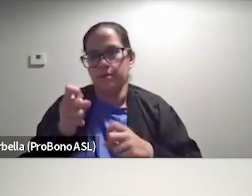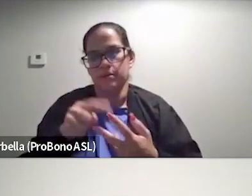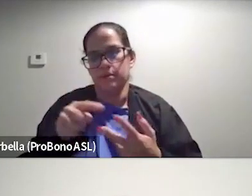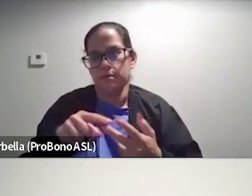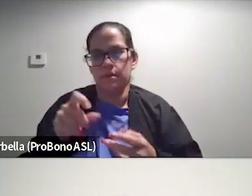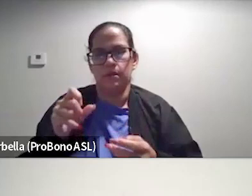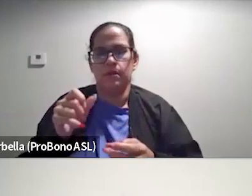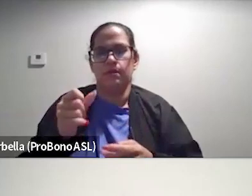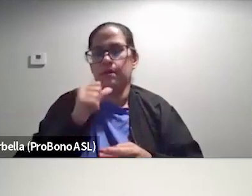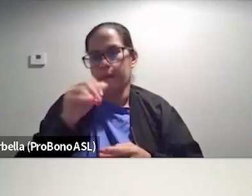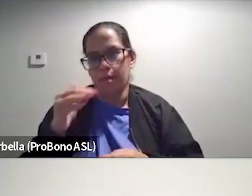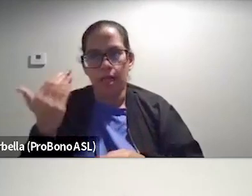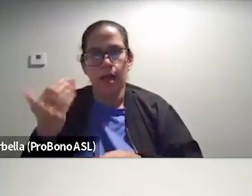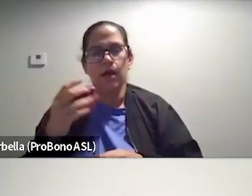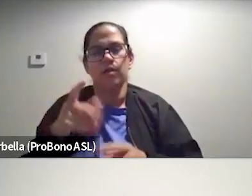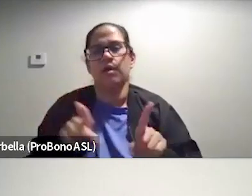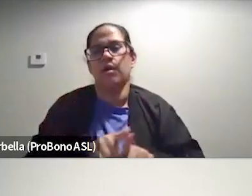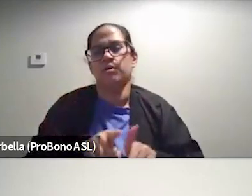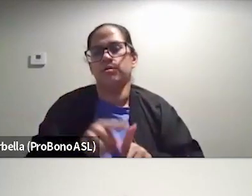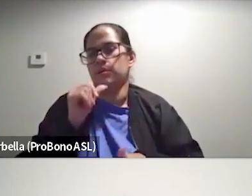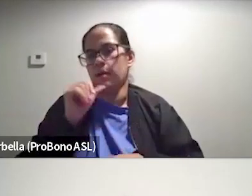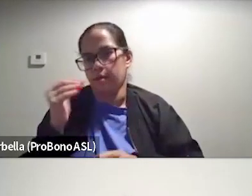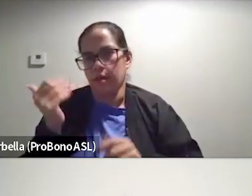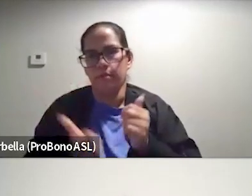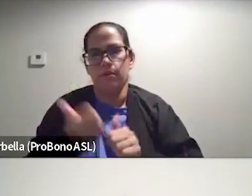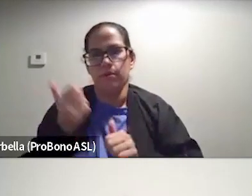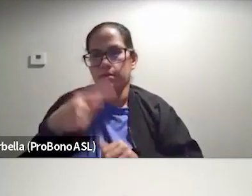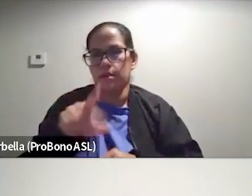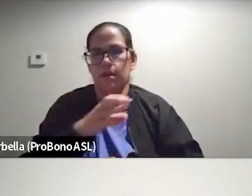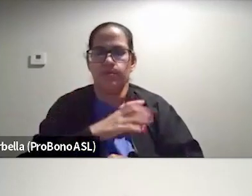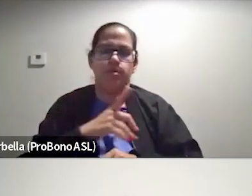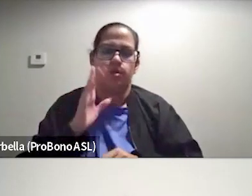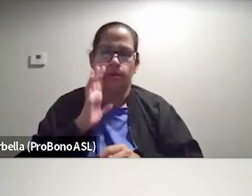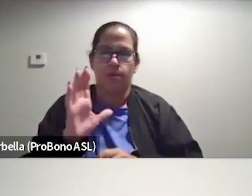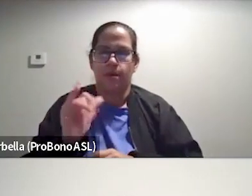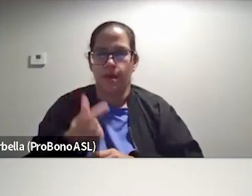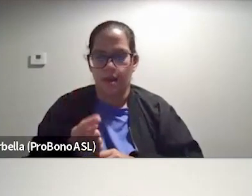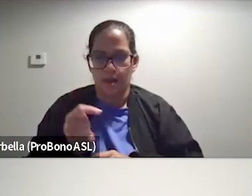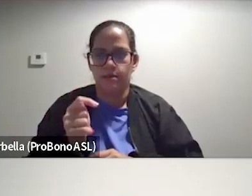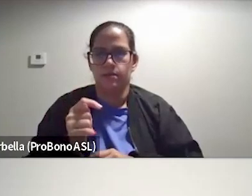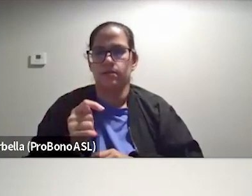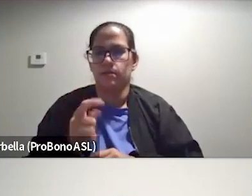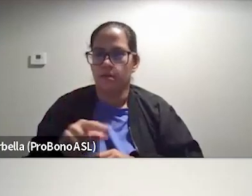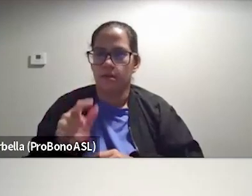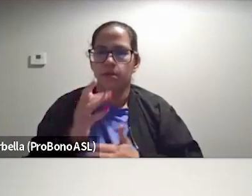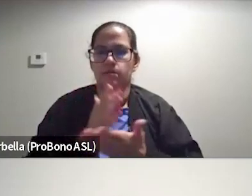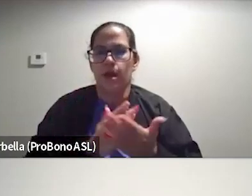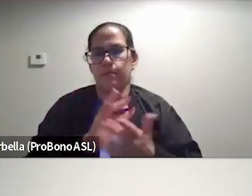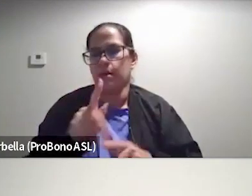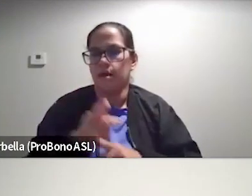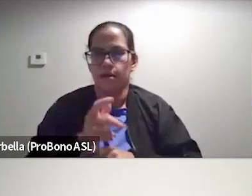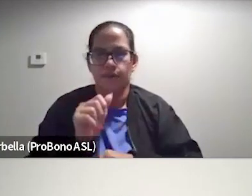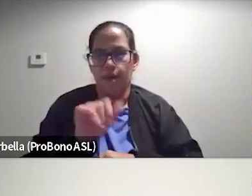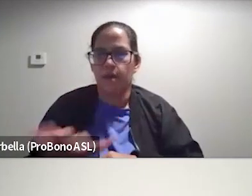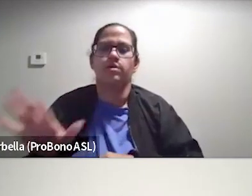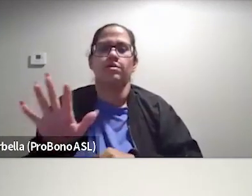character isn't black. They're also not white. The majority of the characters you are going to cosplay are some kind of Asian. So sorry.